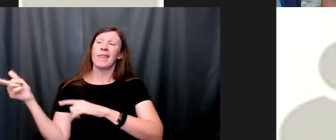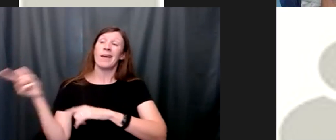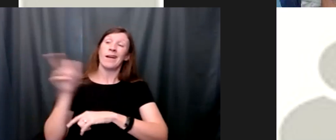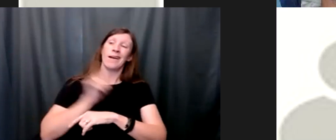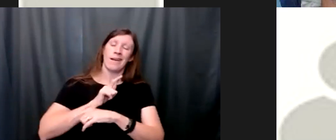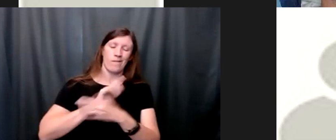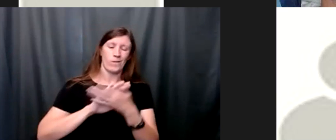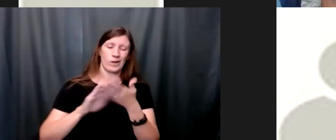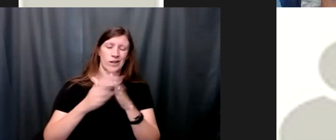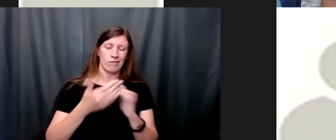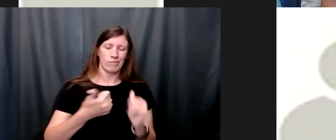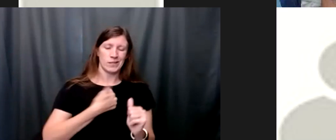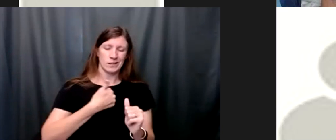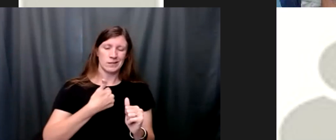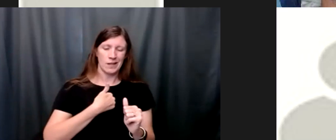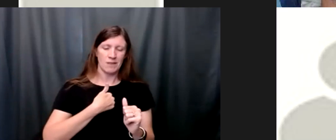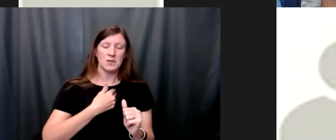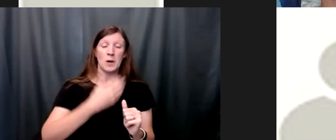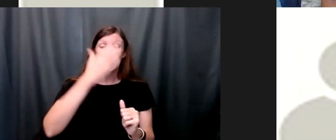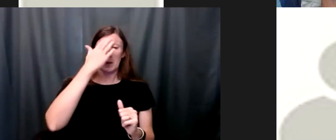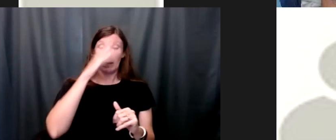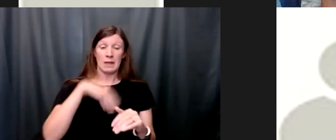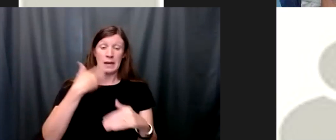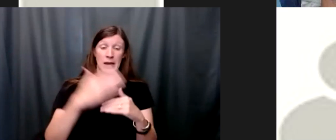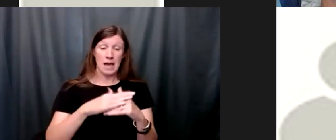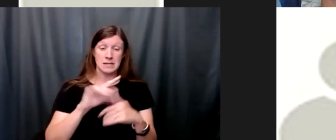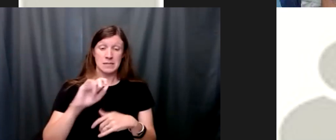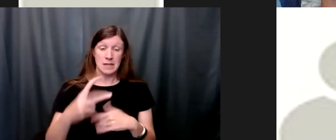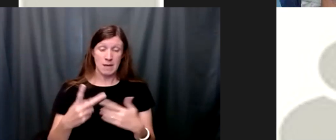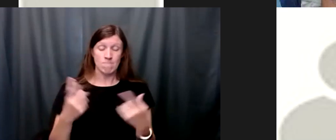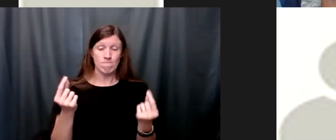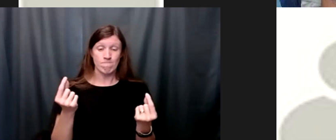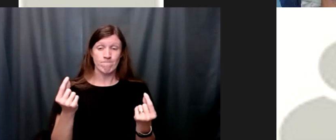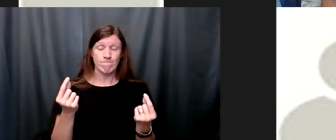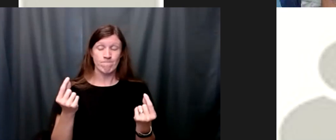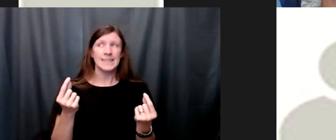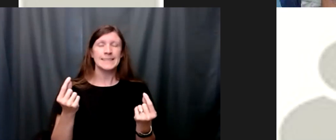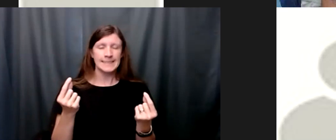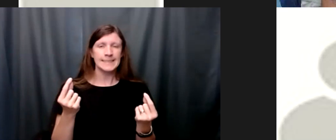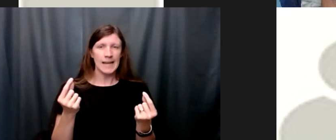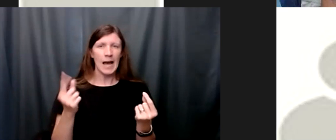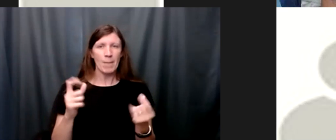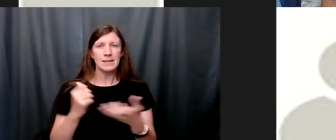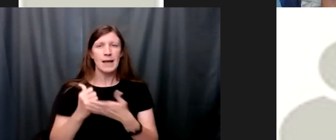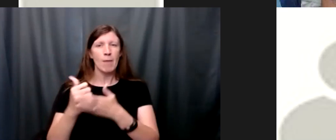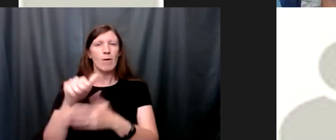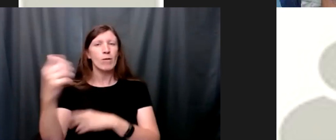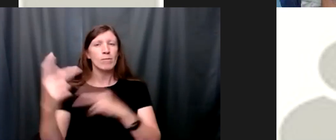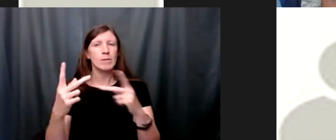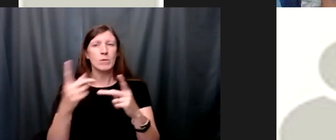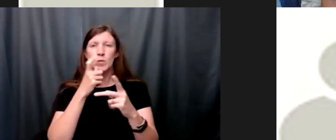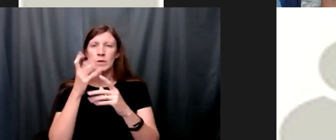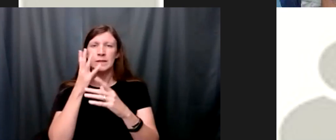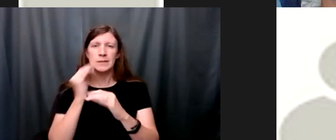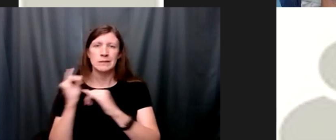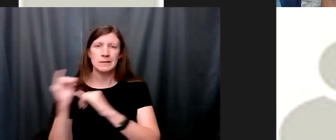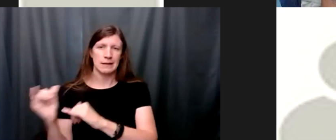so i knew that the next step as far as i was concerned would be to help others that had been in the same situation that i